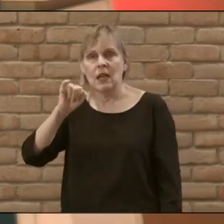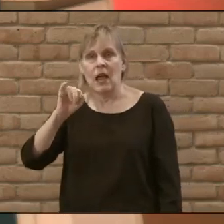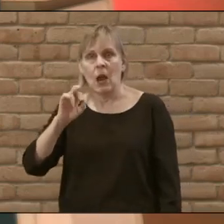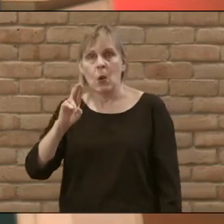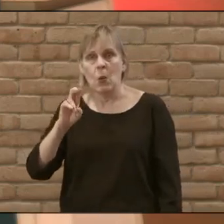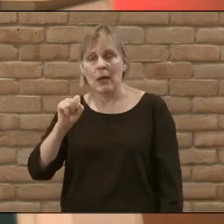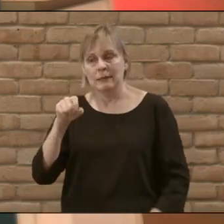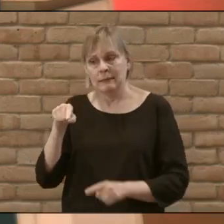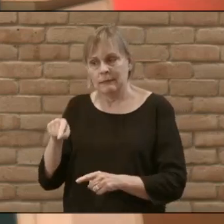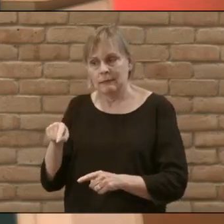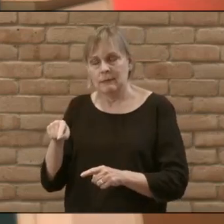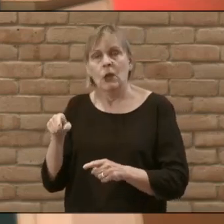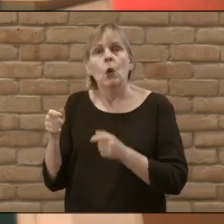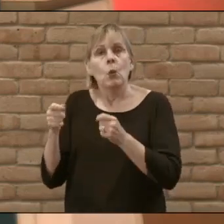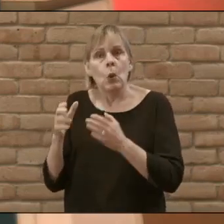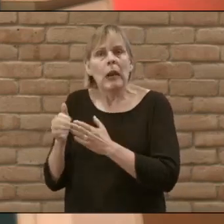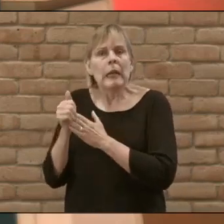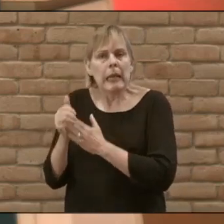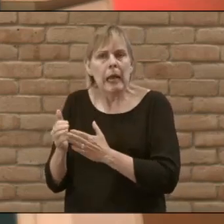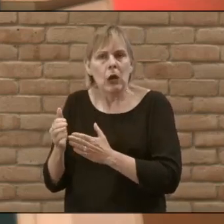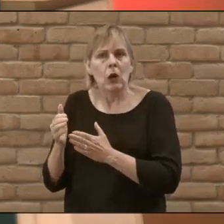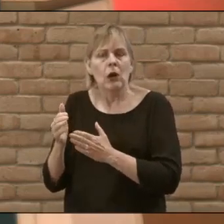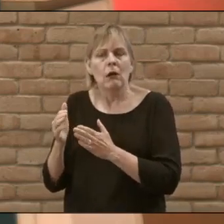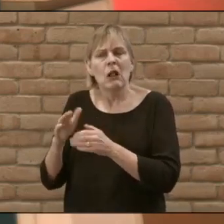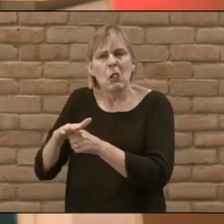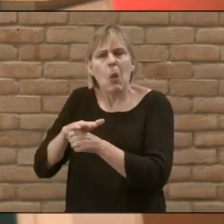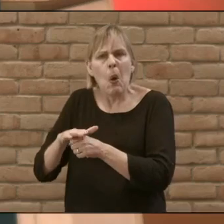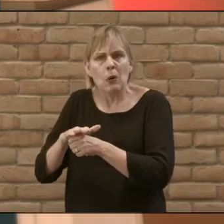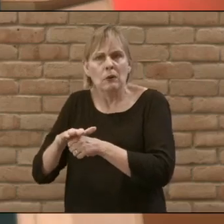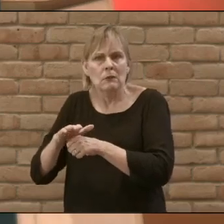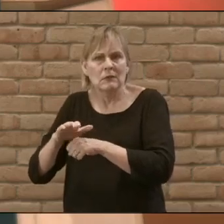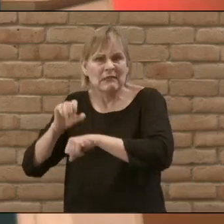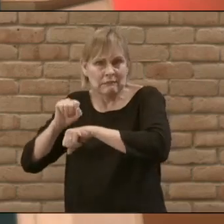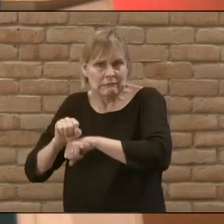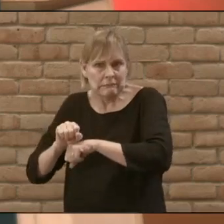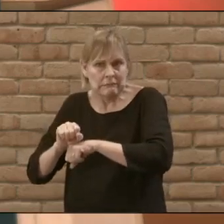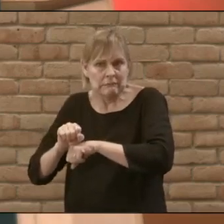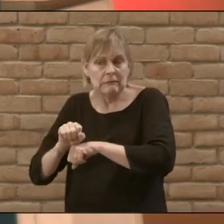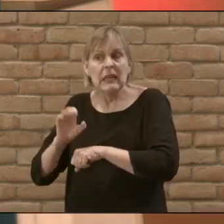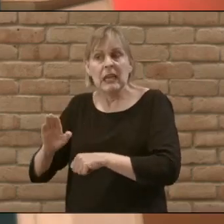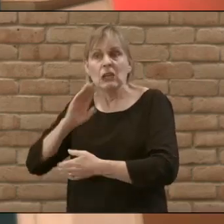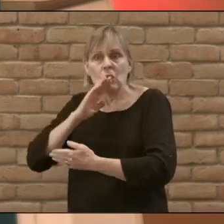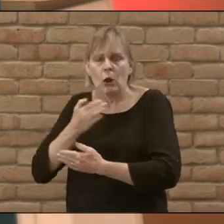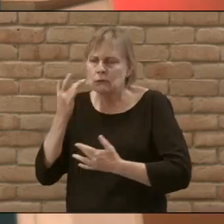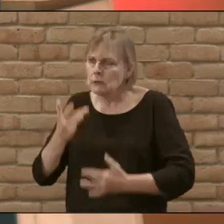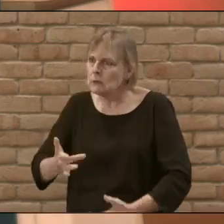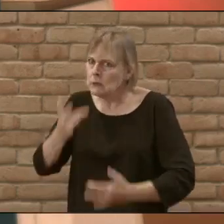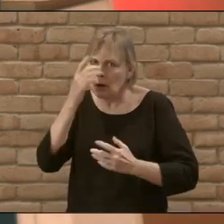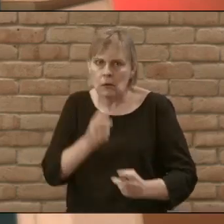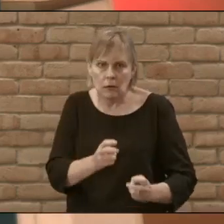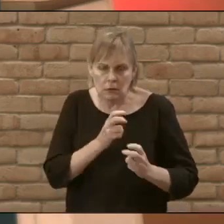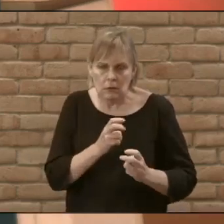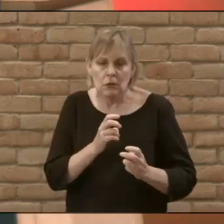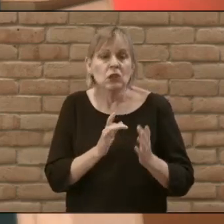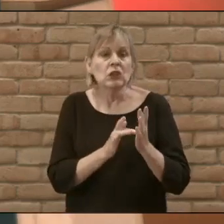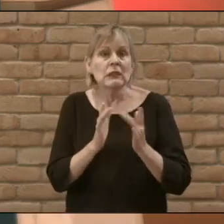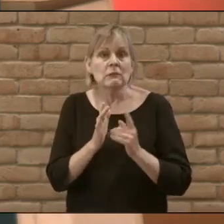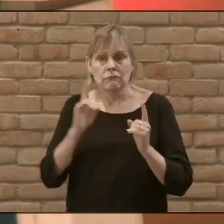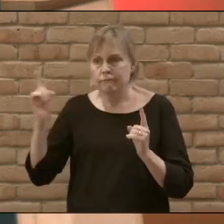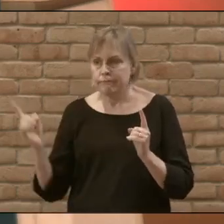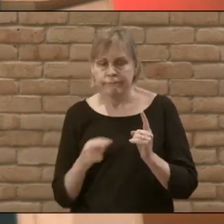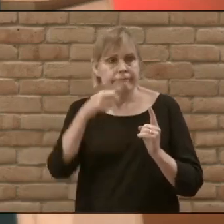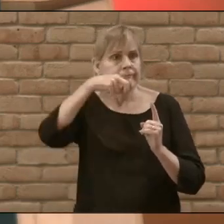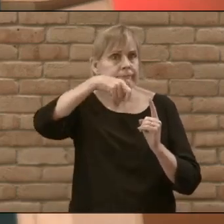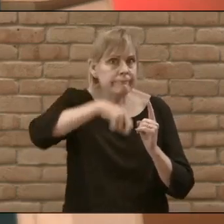A ruler, a leader, in the local house of worship who had a very, very sick daughter. So he runs up to Jesus, falls